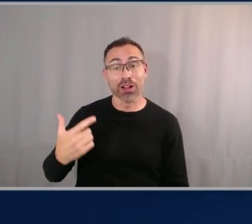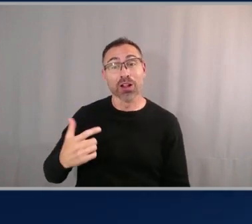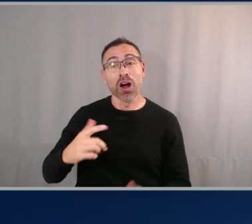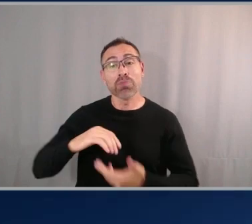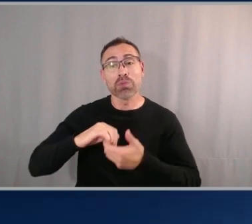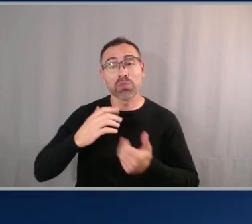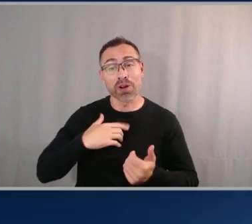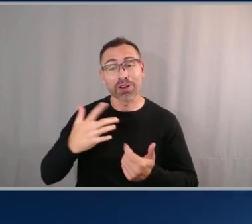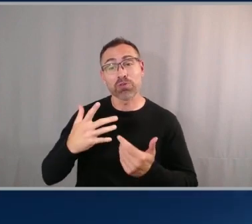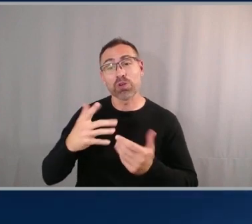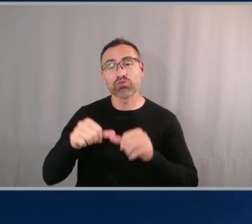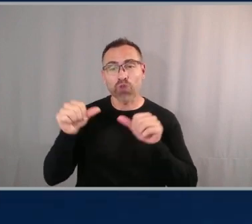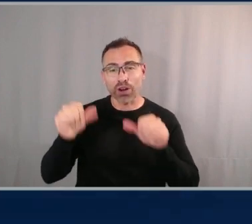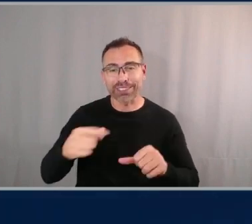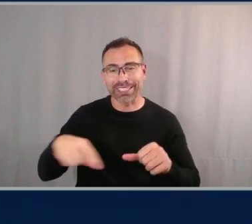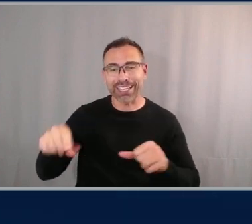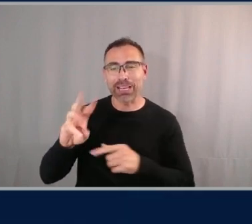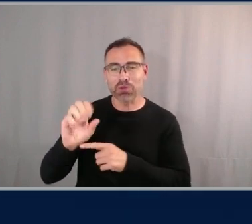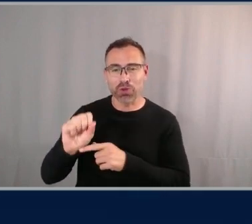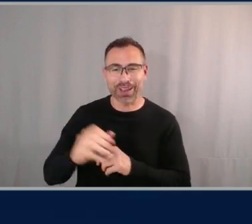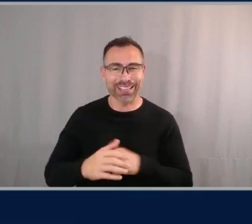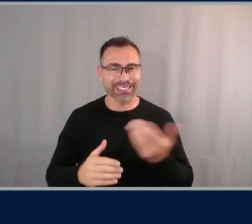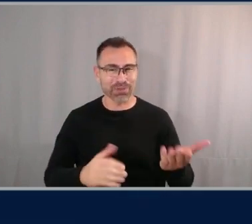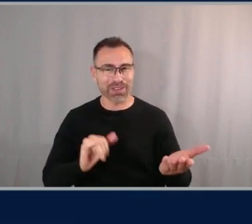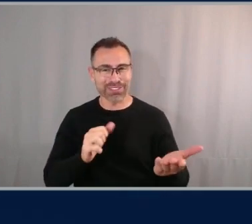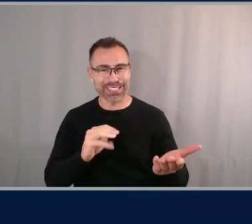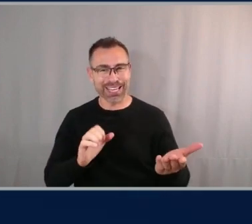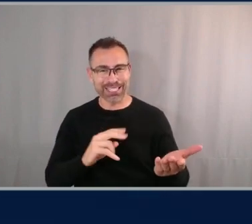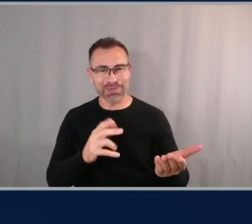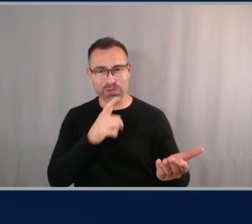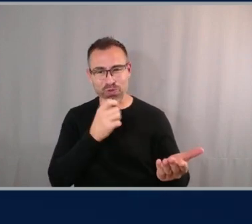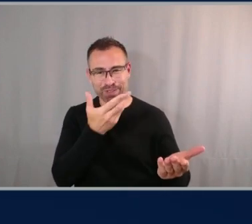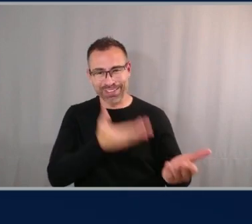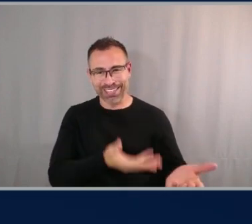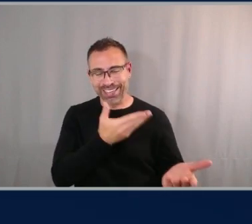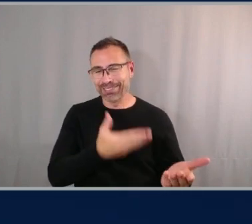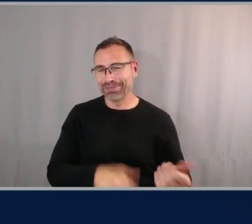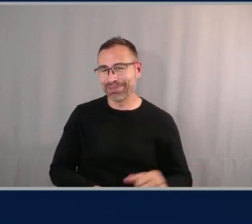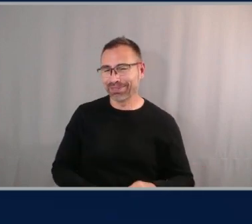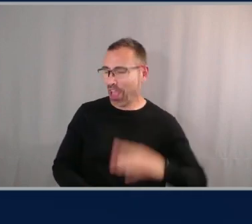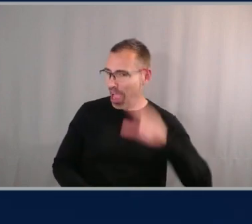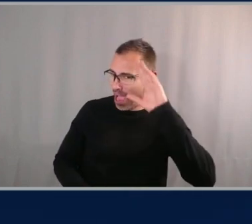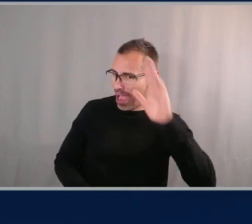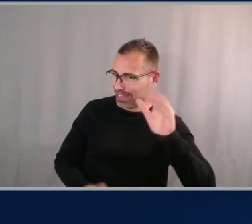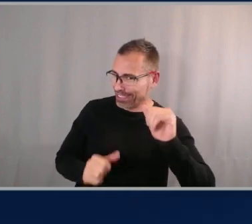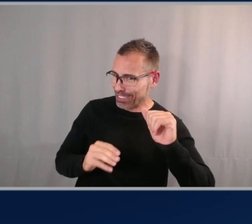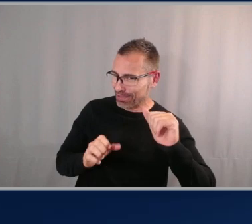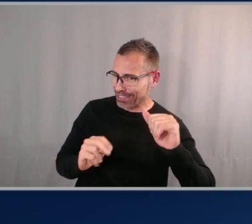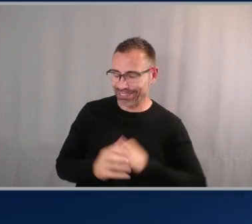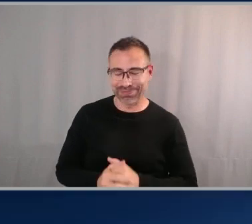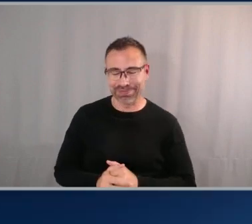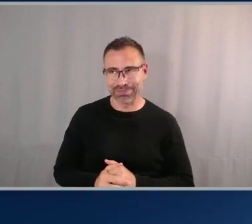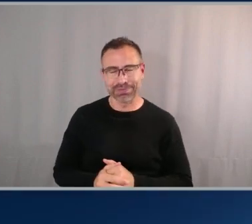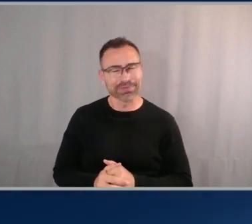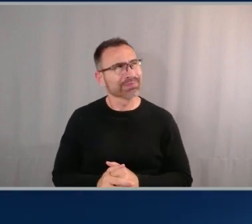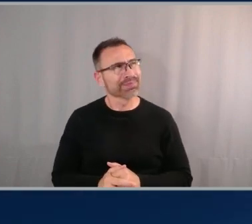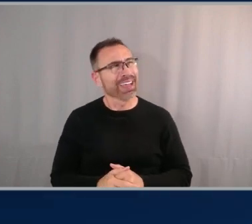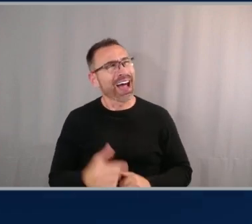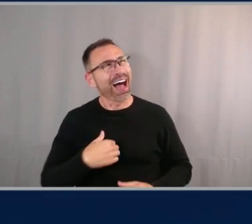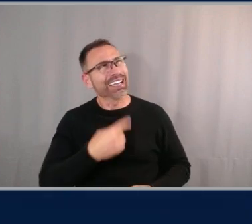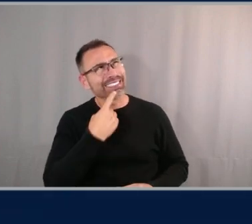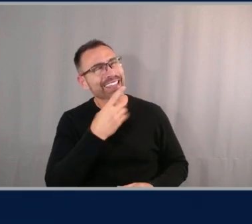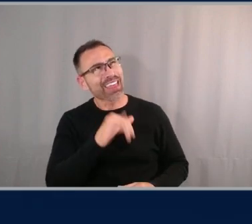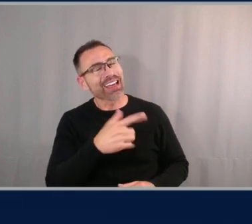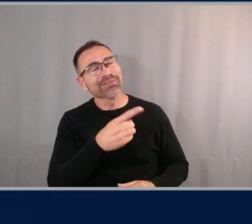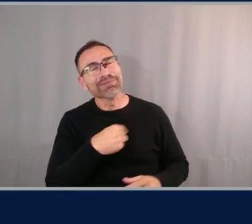joined yet again by my lovely co-host Jasmine say hey Jasmine hey Jasmine all right I asked for that I